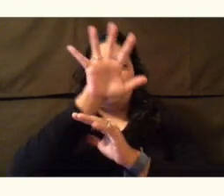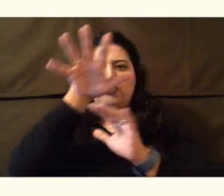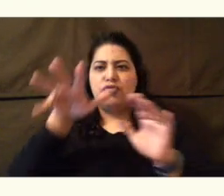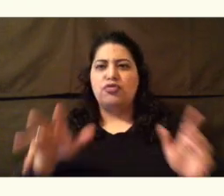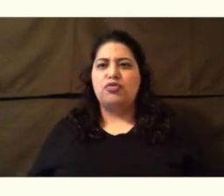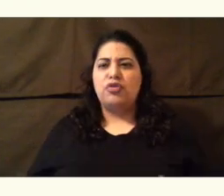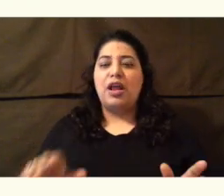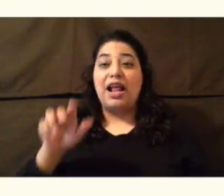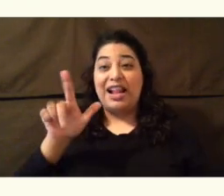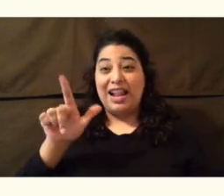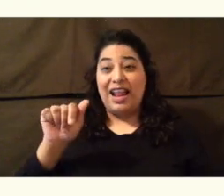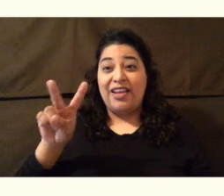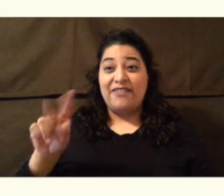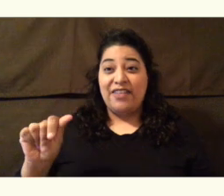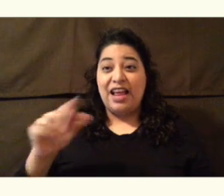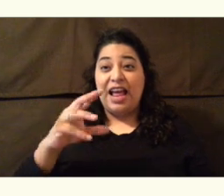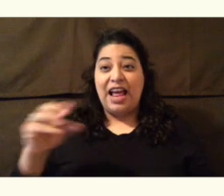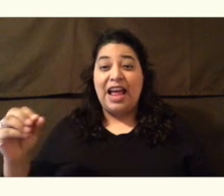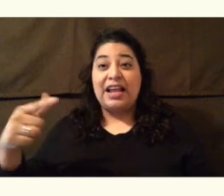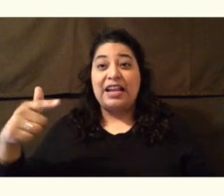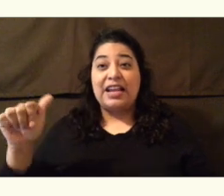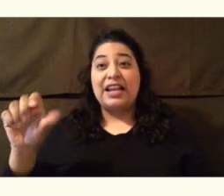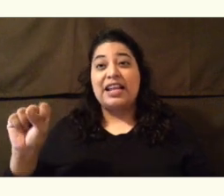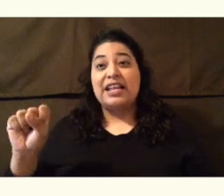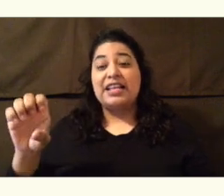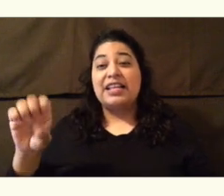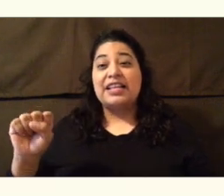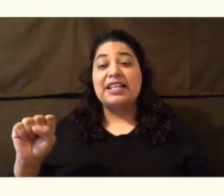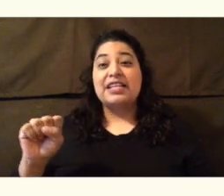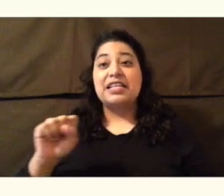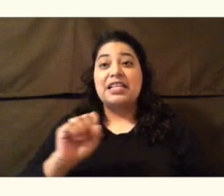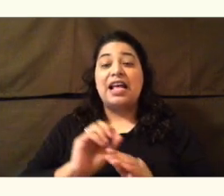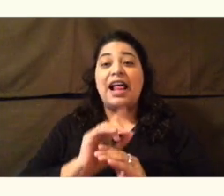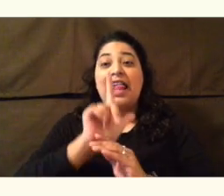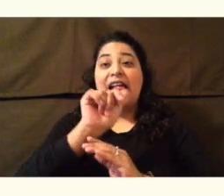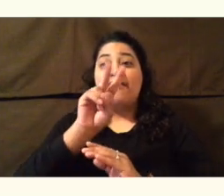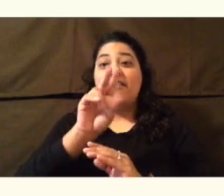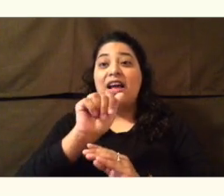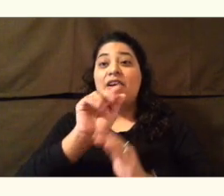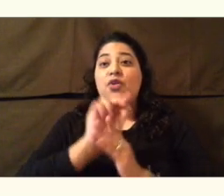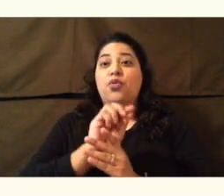The lava flows down, cools, and turns into rock.